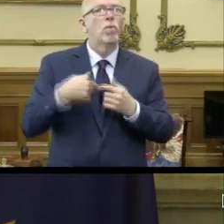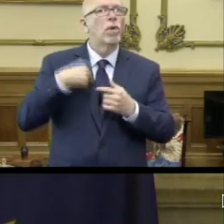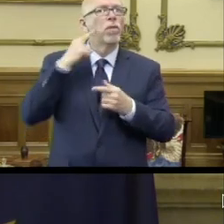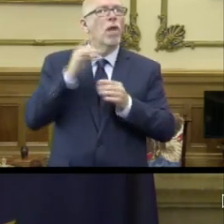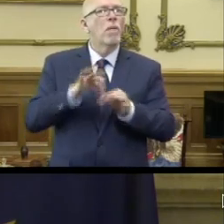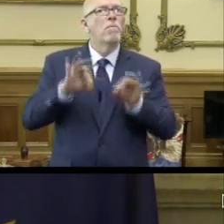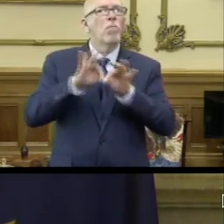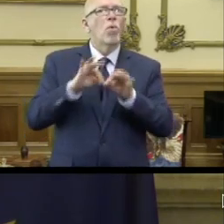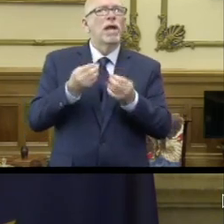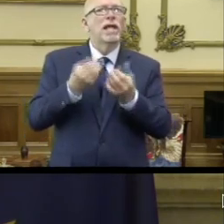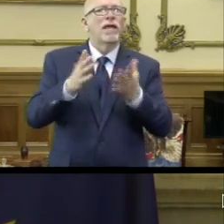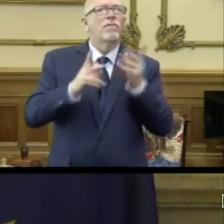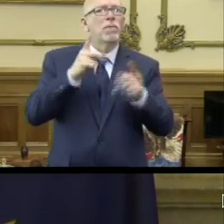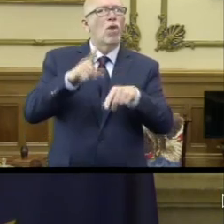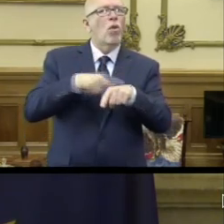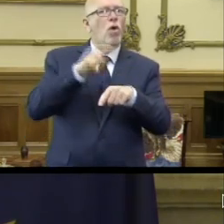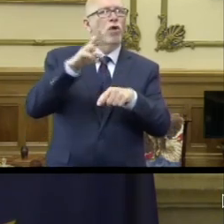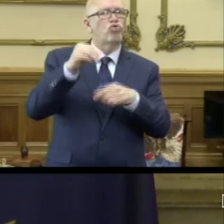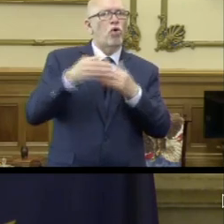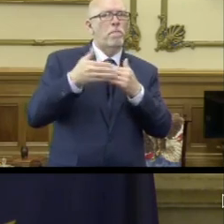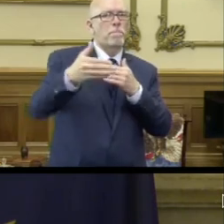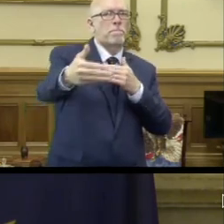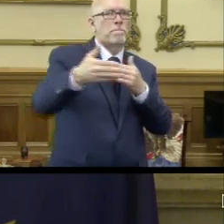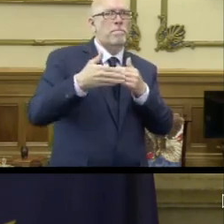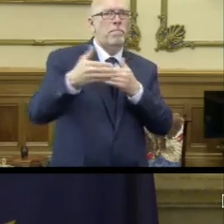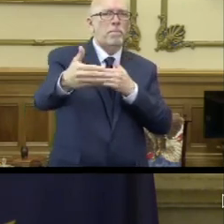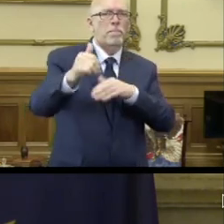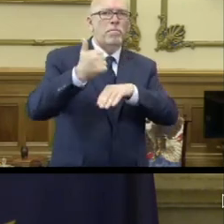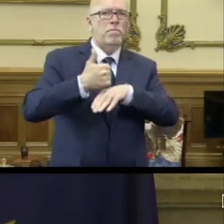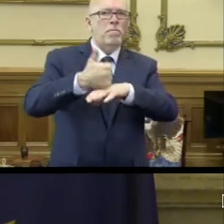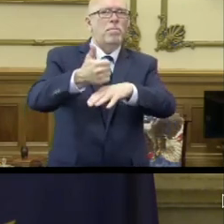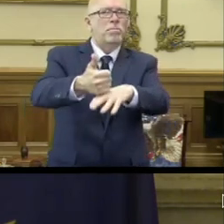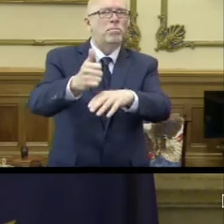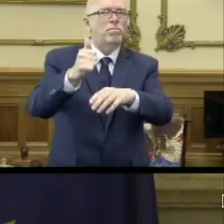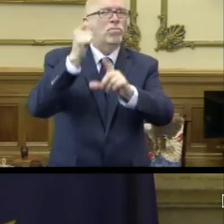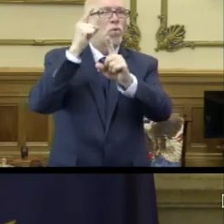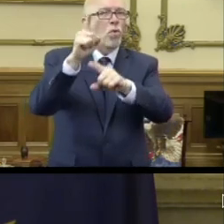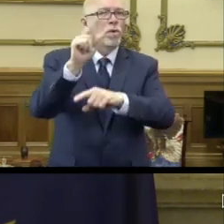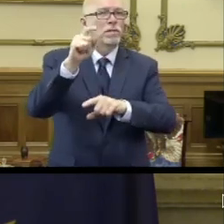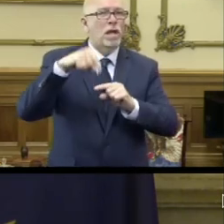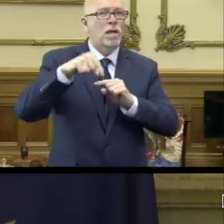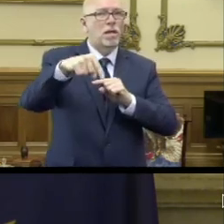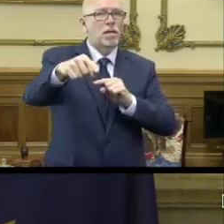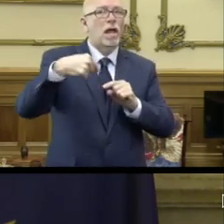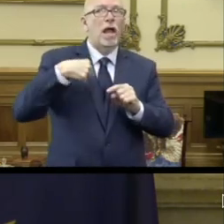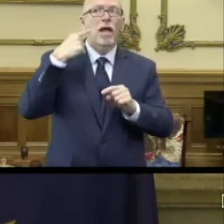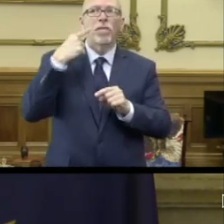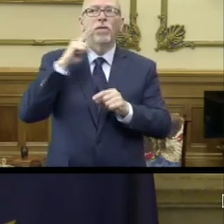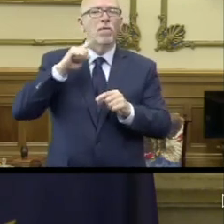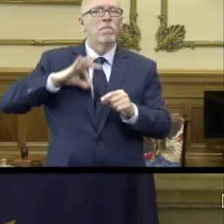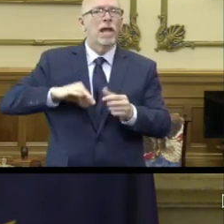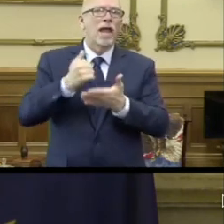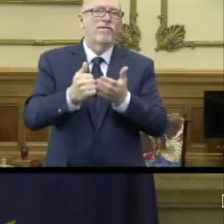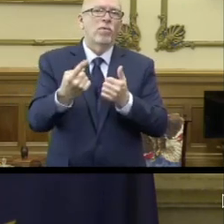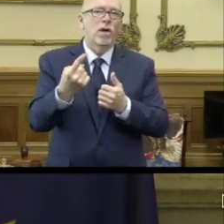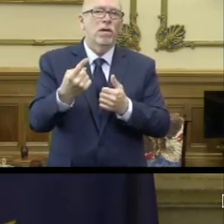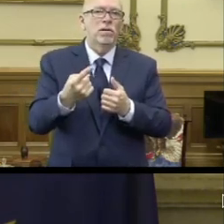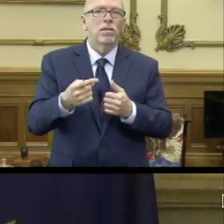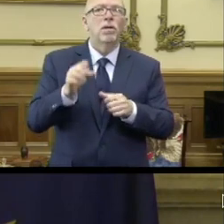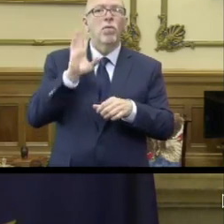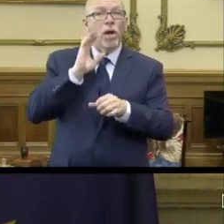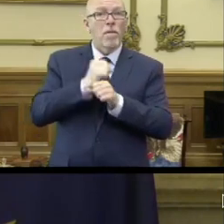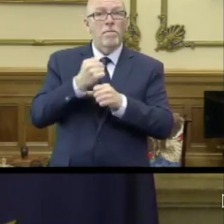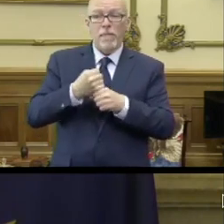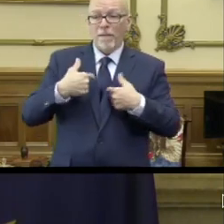important to get to Hoosiers a long term look. That puts us in a position that I think is beneficial for all that incentivizes